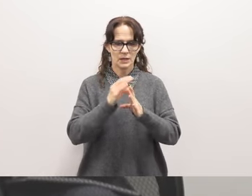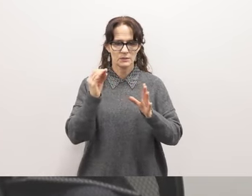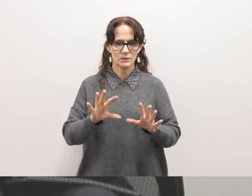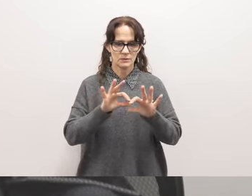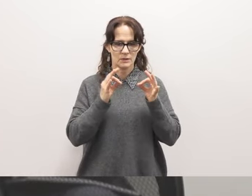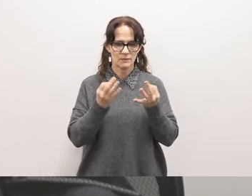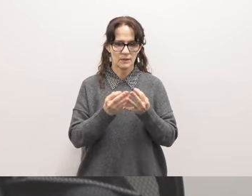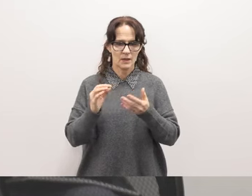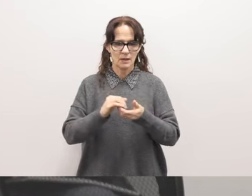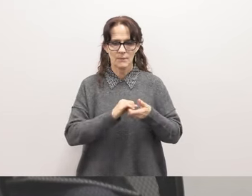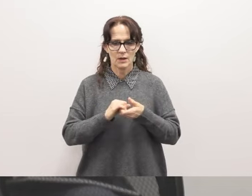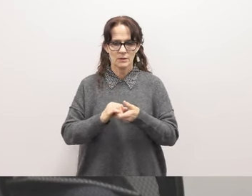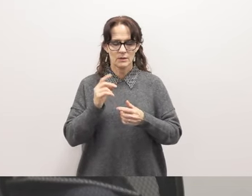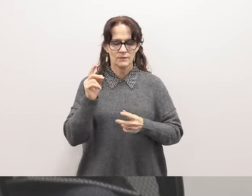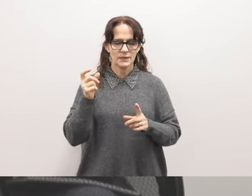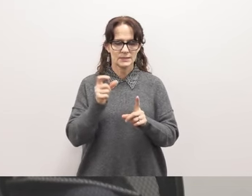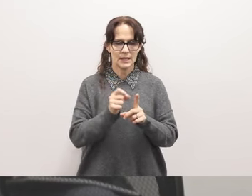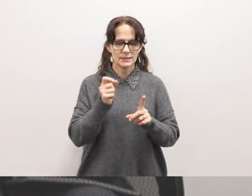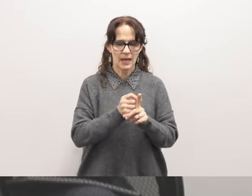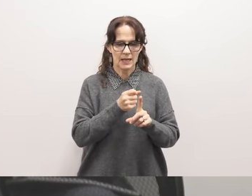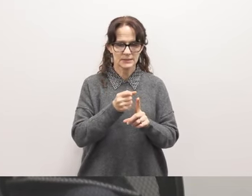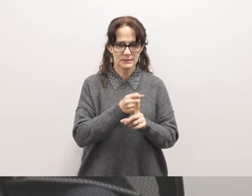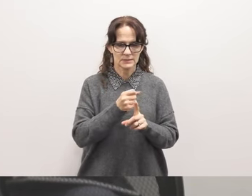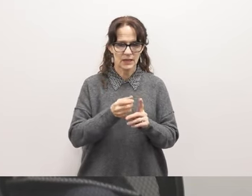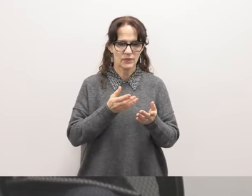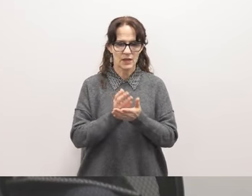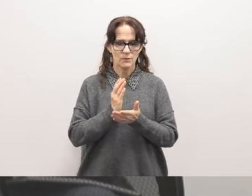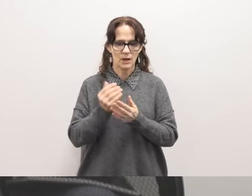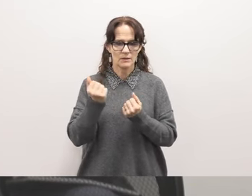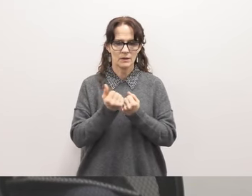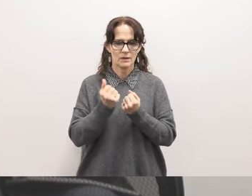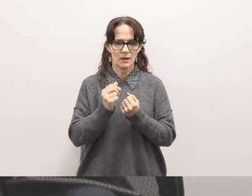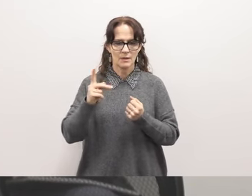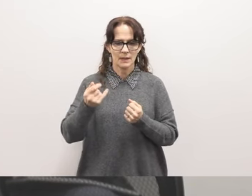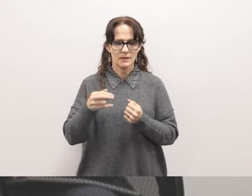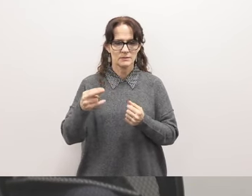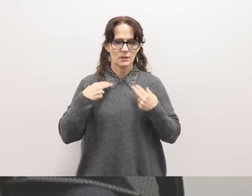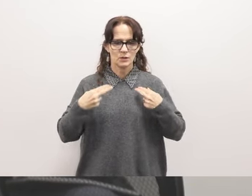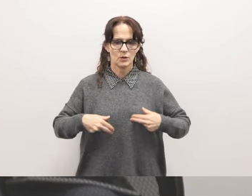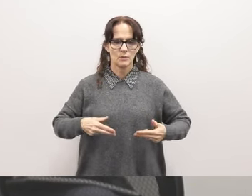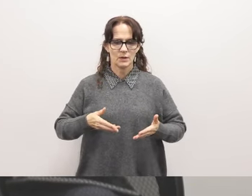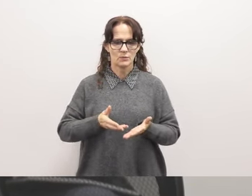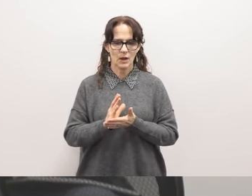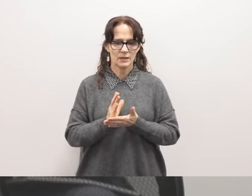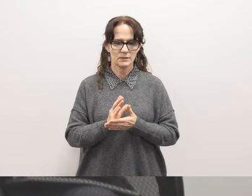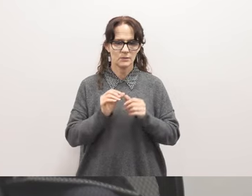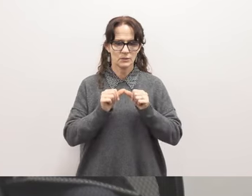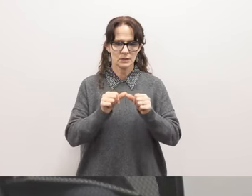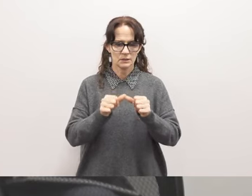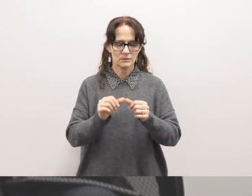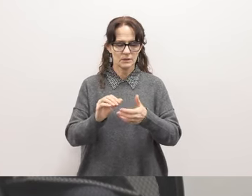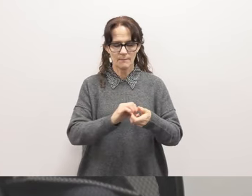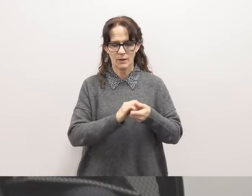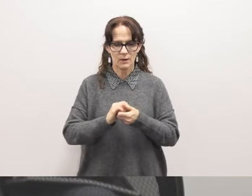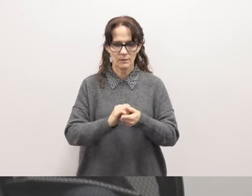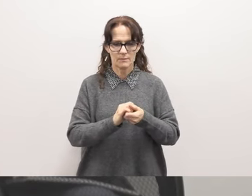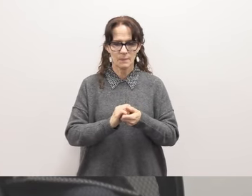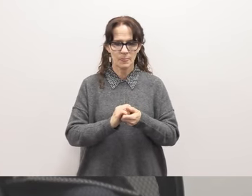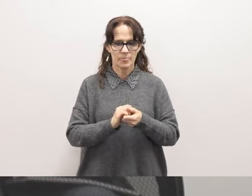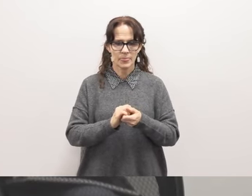families, and partners from these attacks and affirm their right to advocate for Palestinian human rights. We continue its partnership with